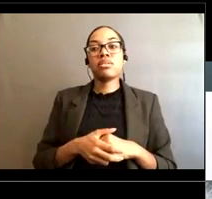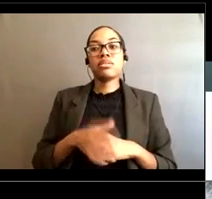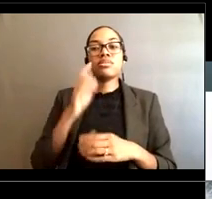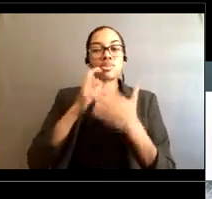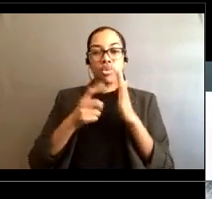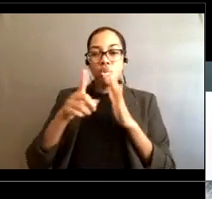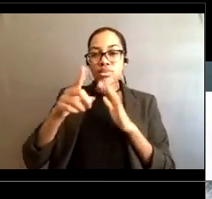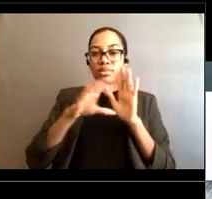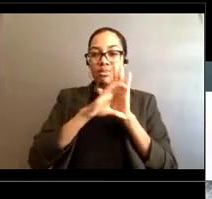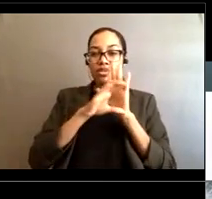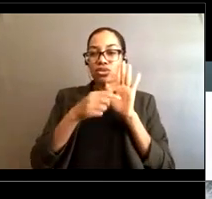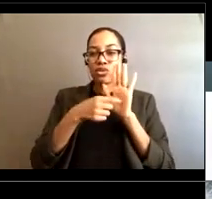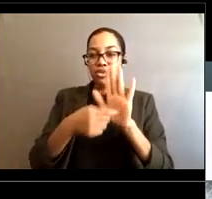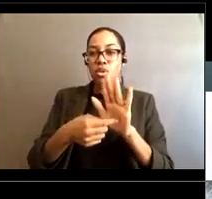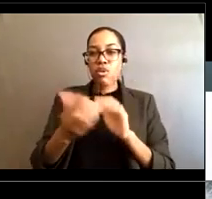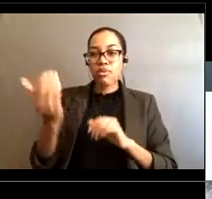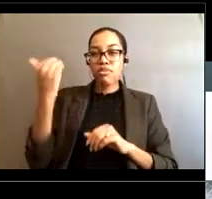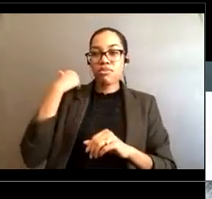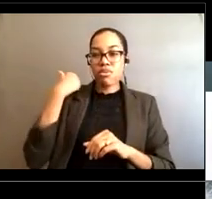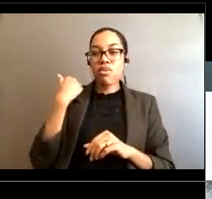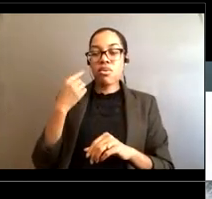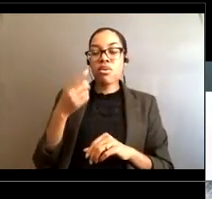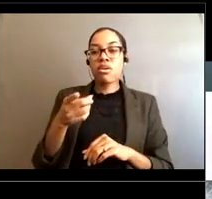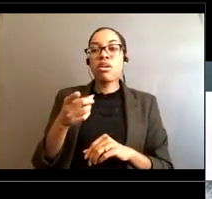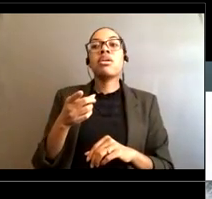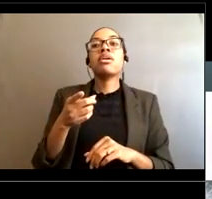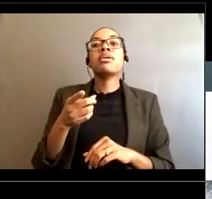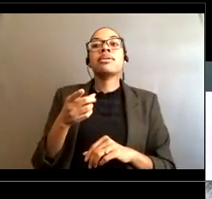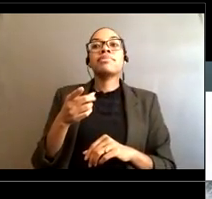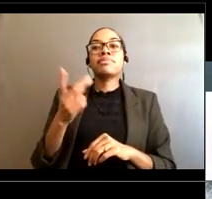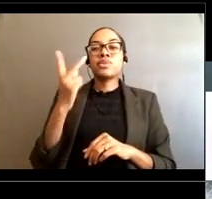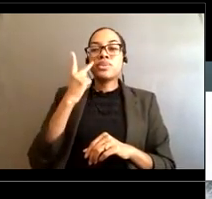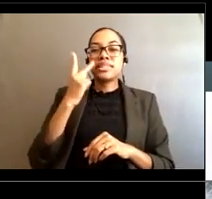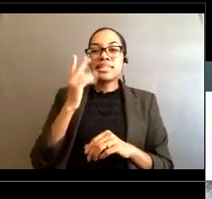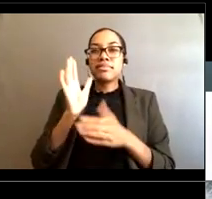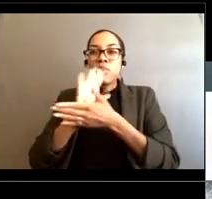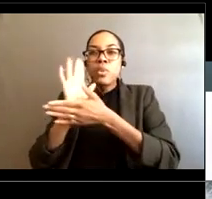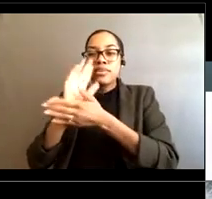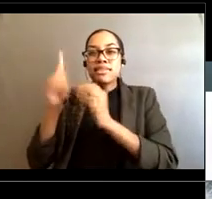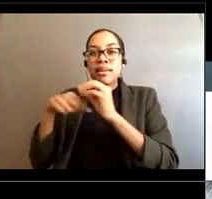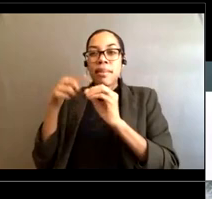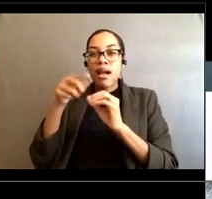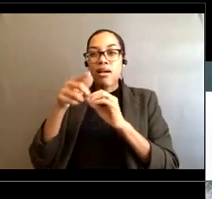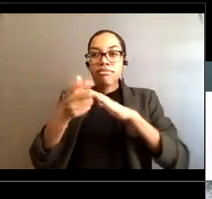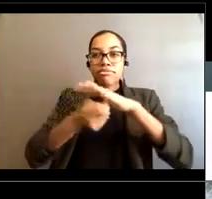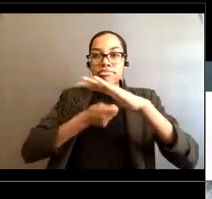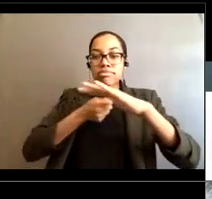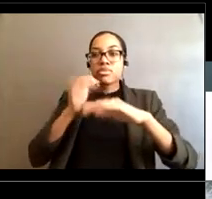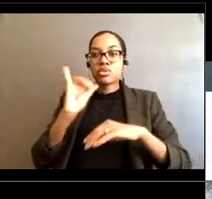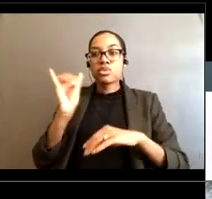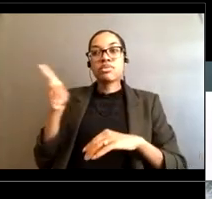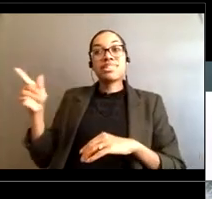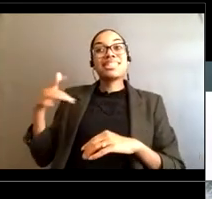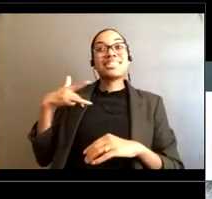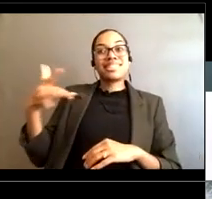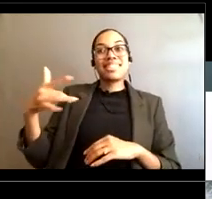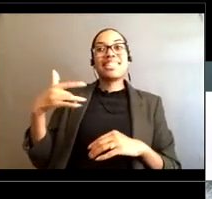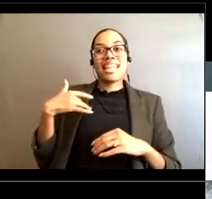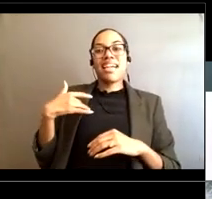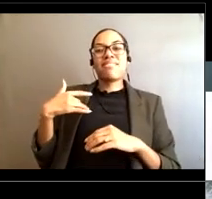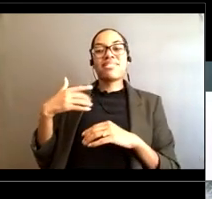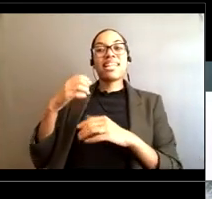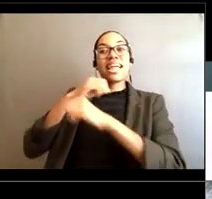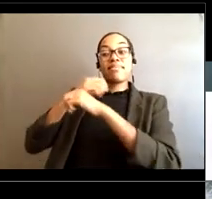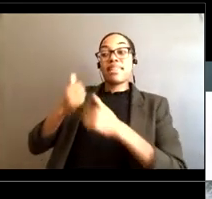pictures that we had showed or if you're watching documentaries about lifeguards They have that flotation can with them they go in the water They